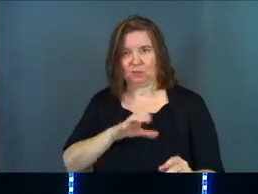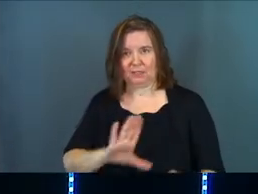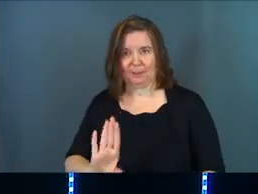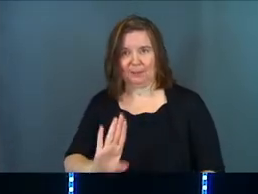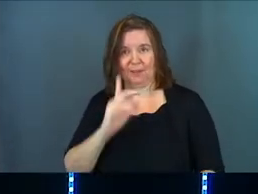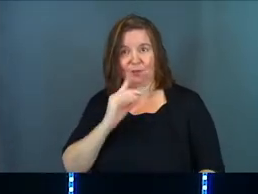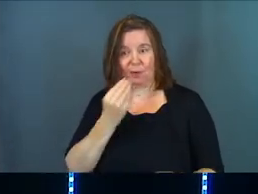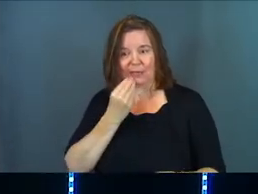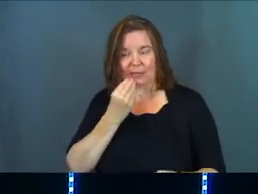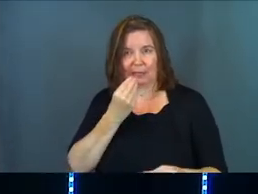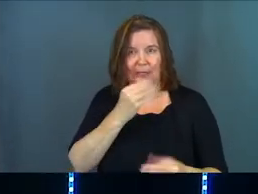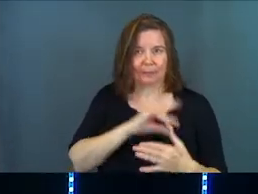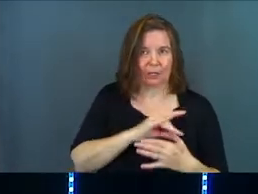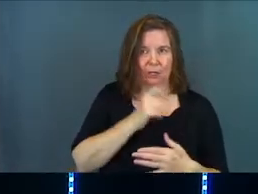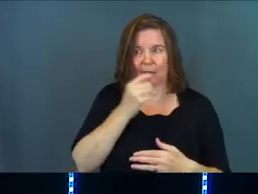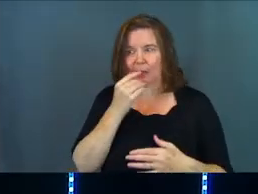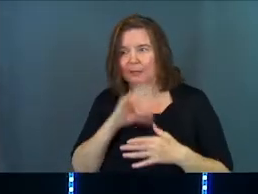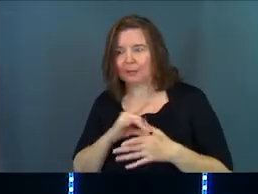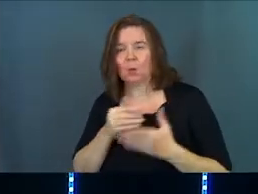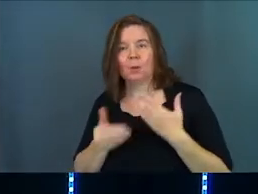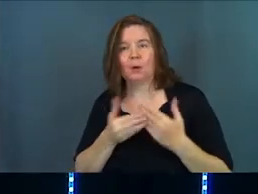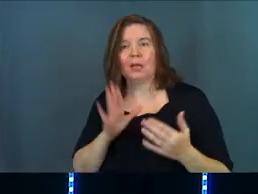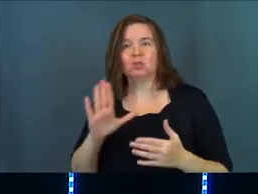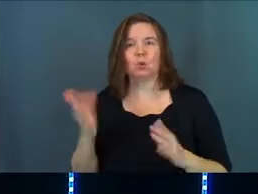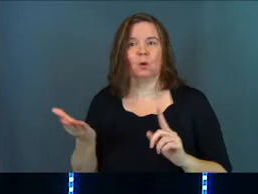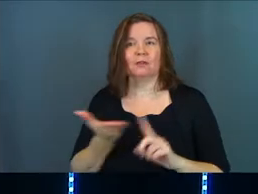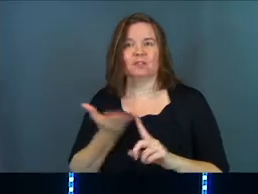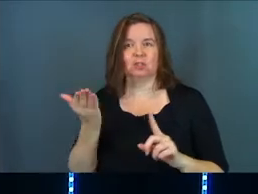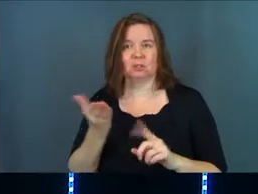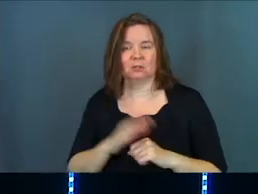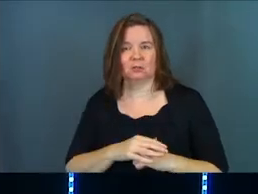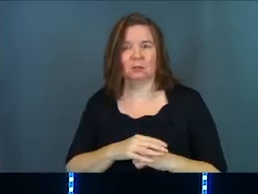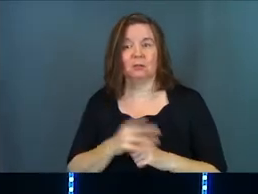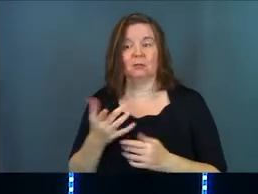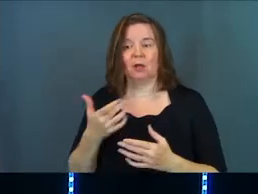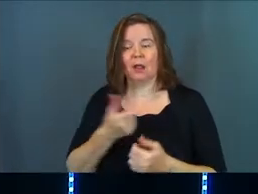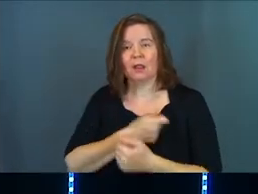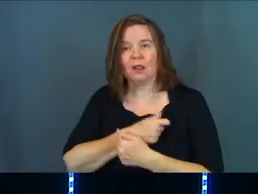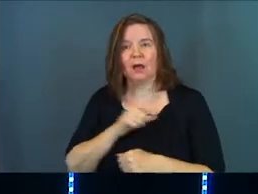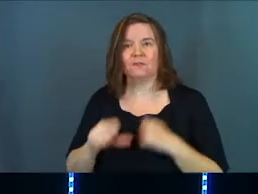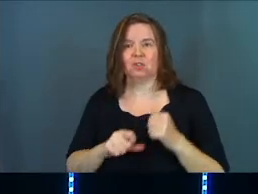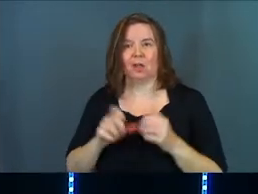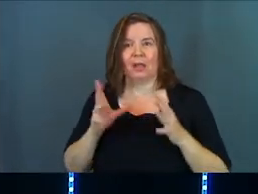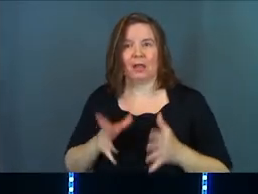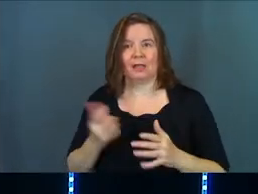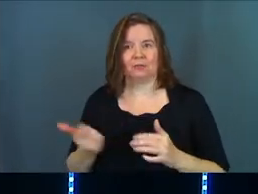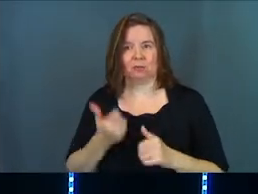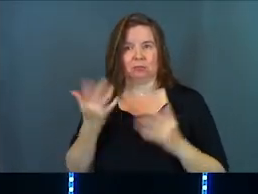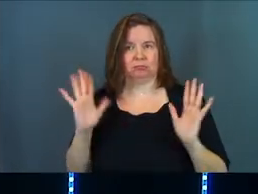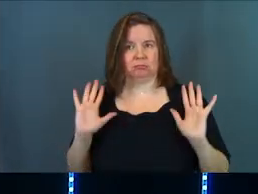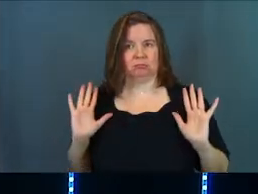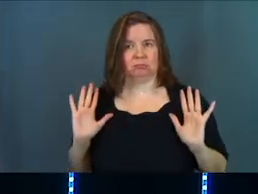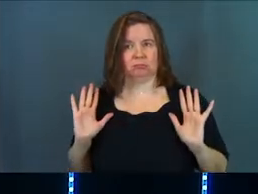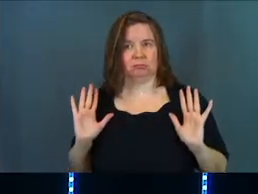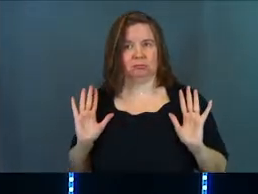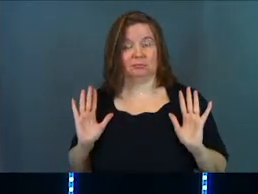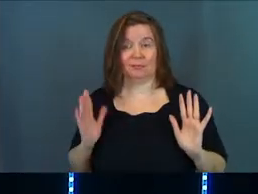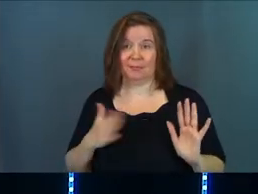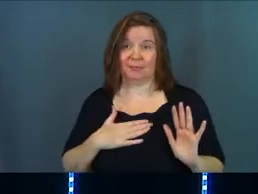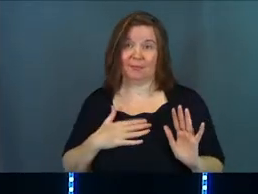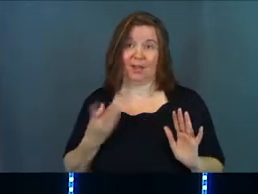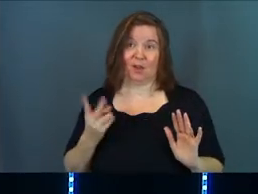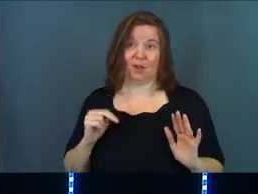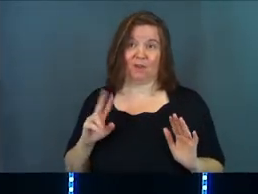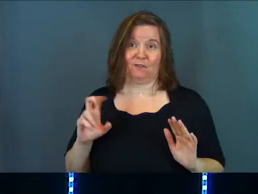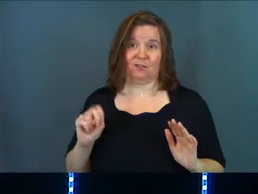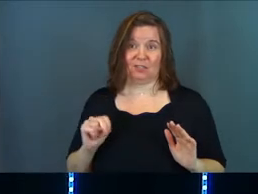for eating meat or not eating meat or any of it. It's your conviction. Why don't you love each other and leave each other alone? My